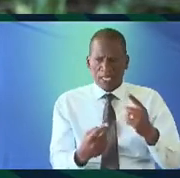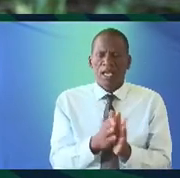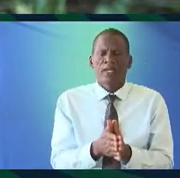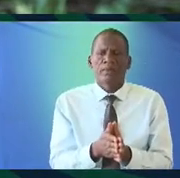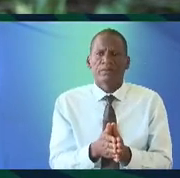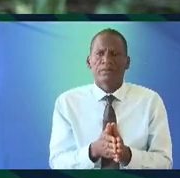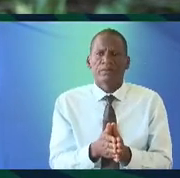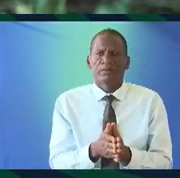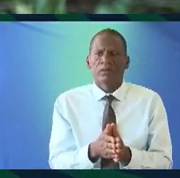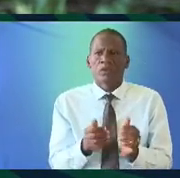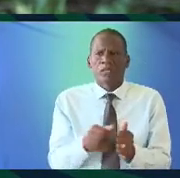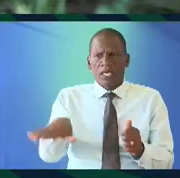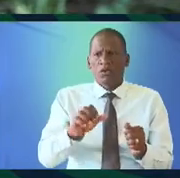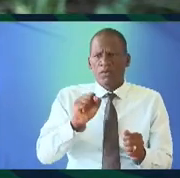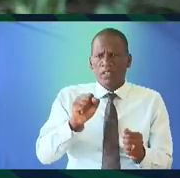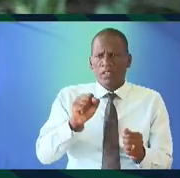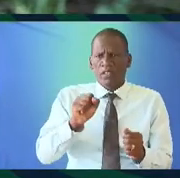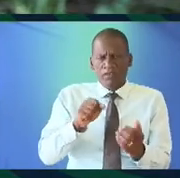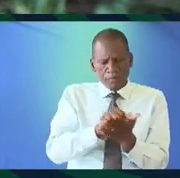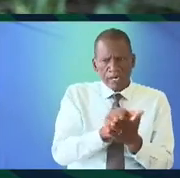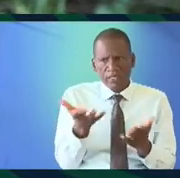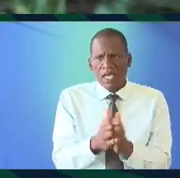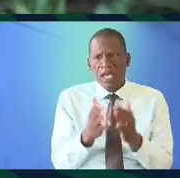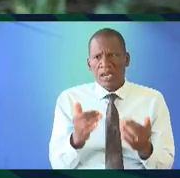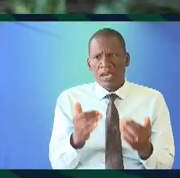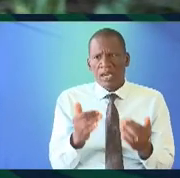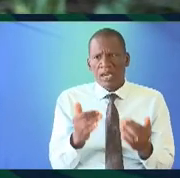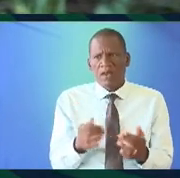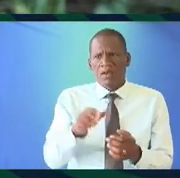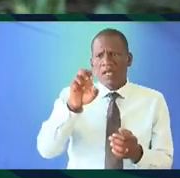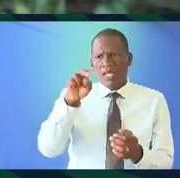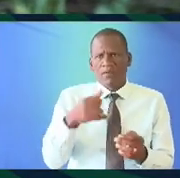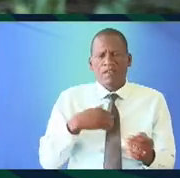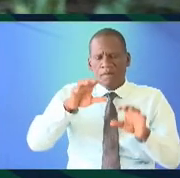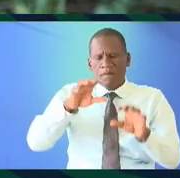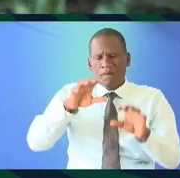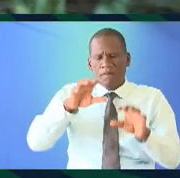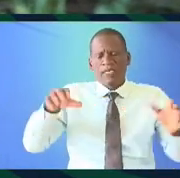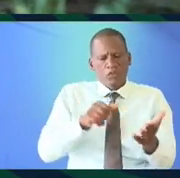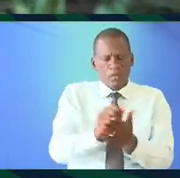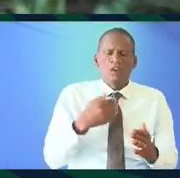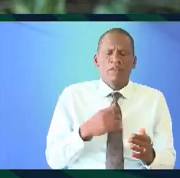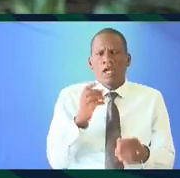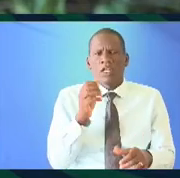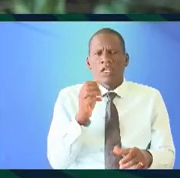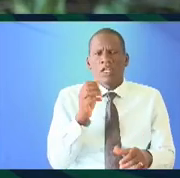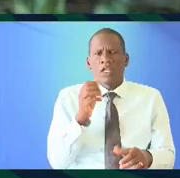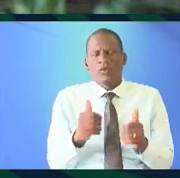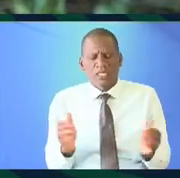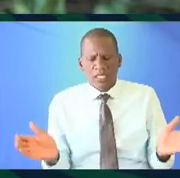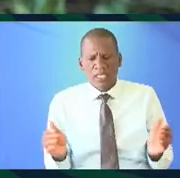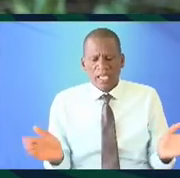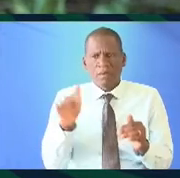with a total of about five prints so Nandi flame there's matatu print there's one that's inspired